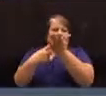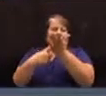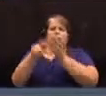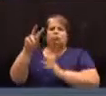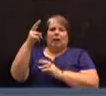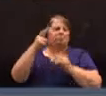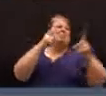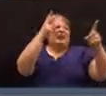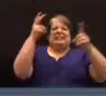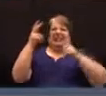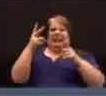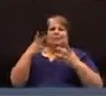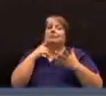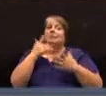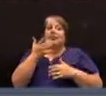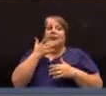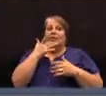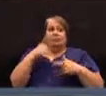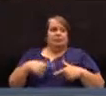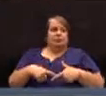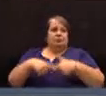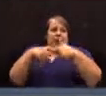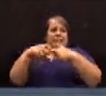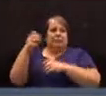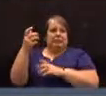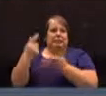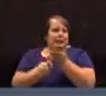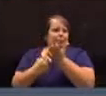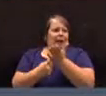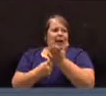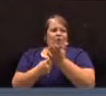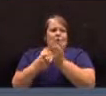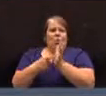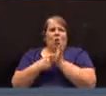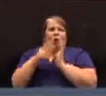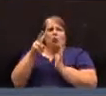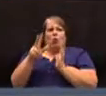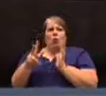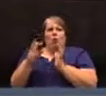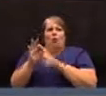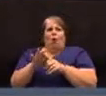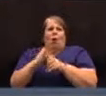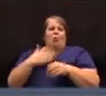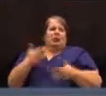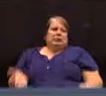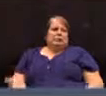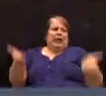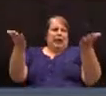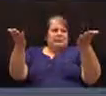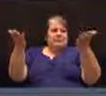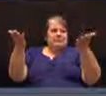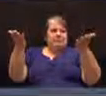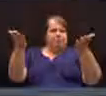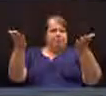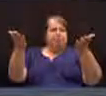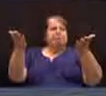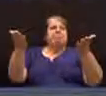Second. All those in favor of suspending debate, which requires a two-third vote, please rise. Second.